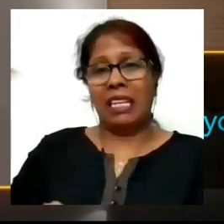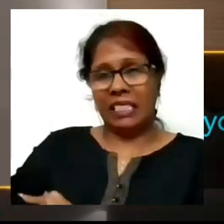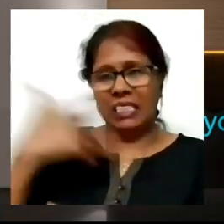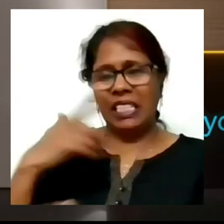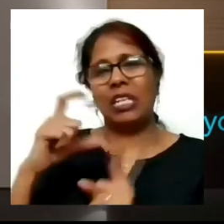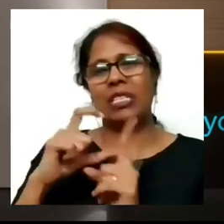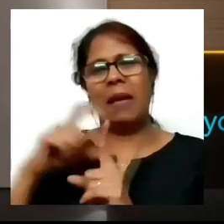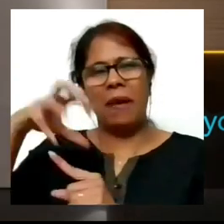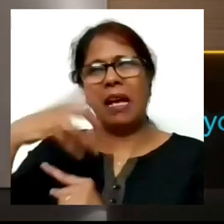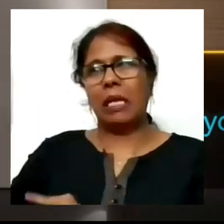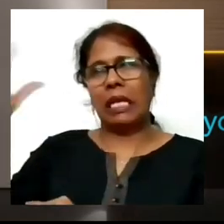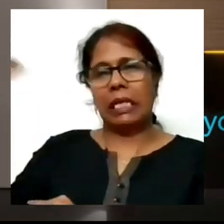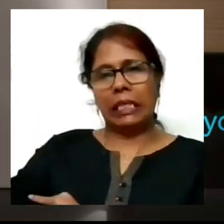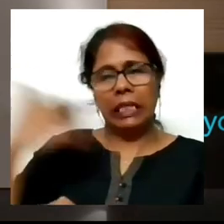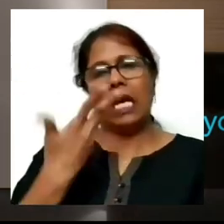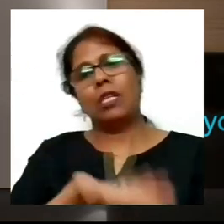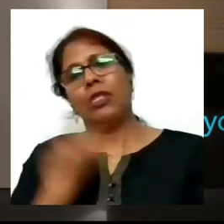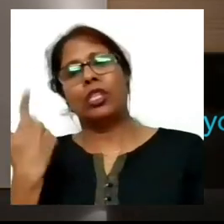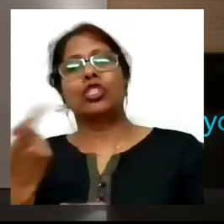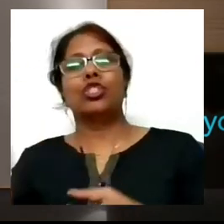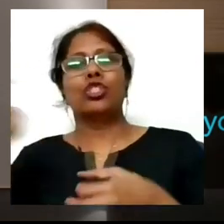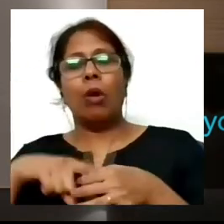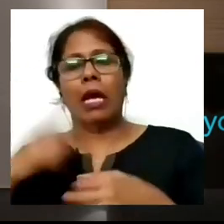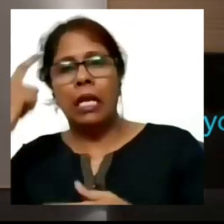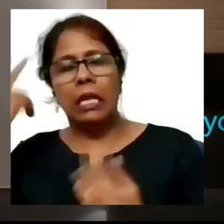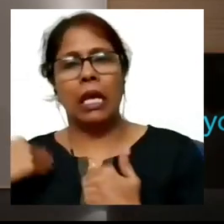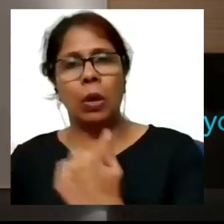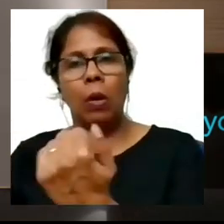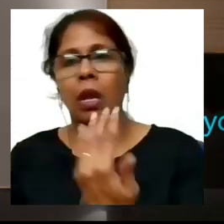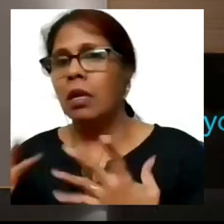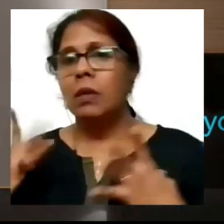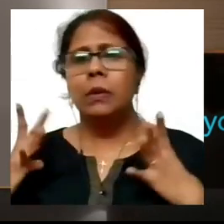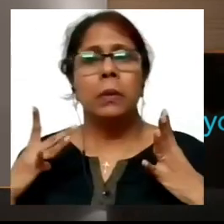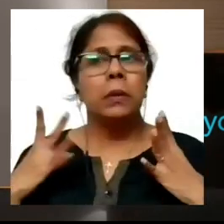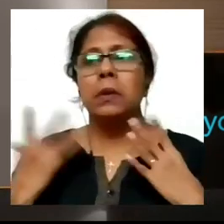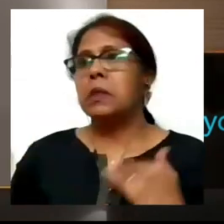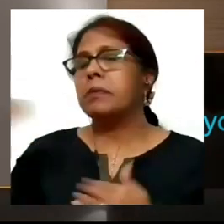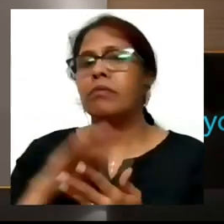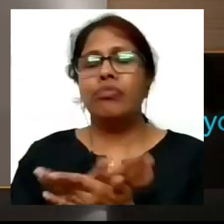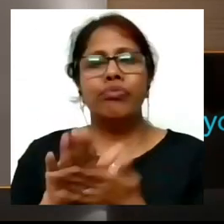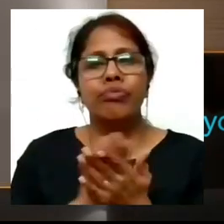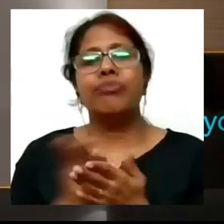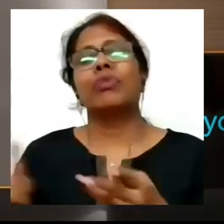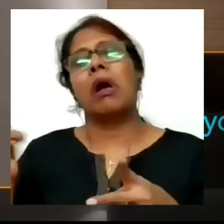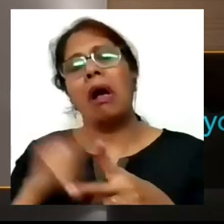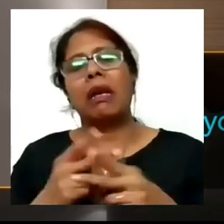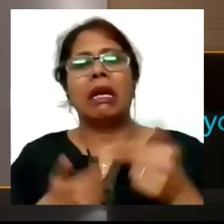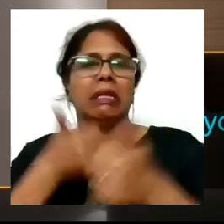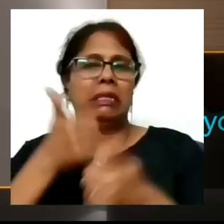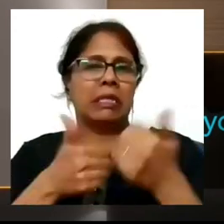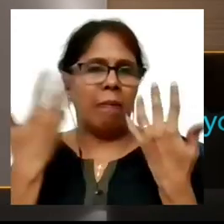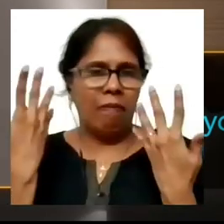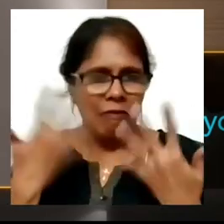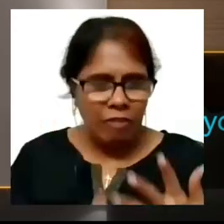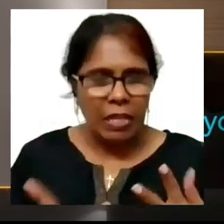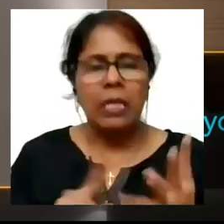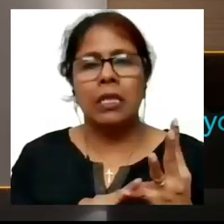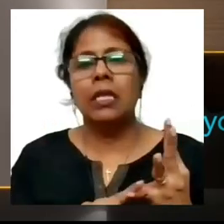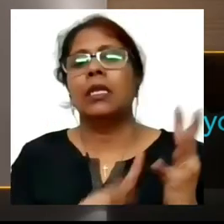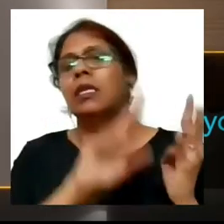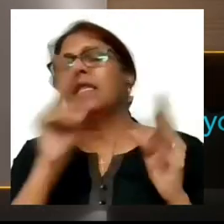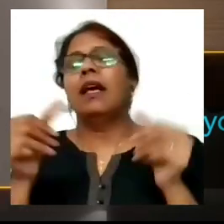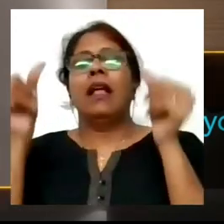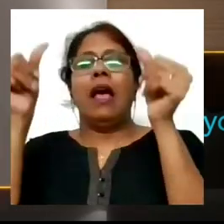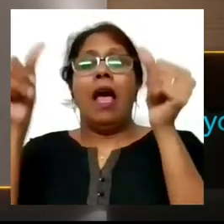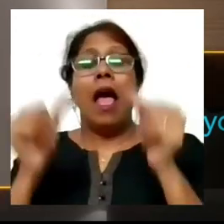you know not give that exam didn't happen went and gave the exam got in then it was time for the mains